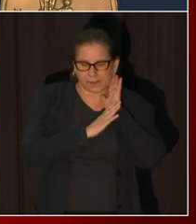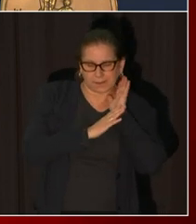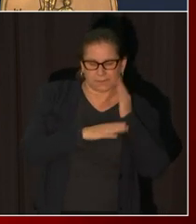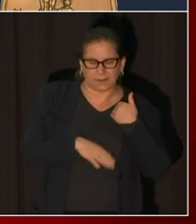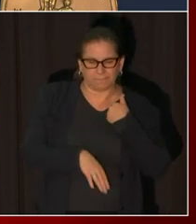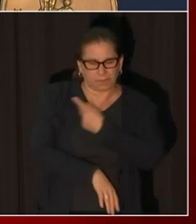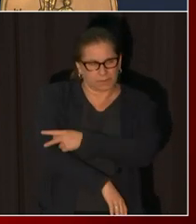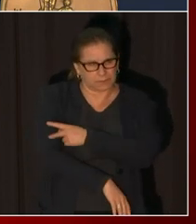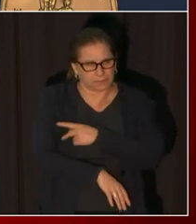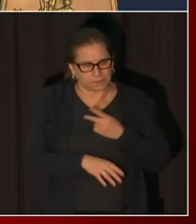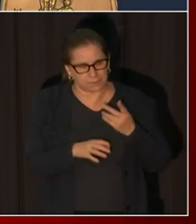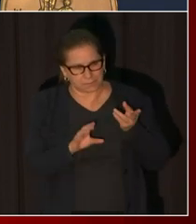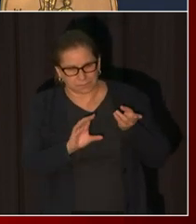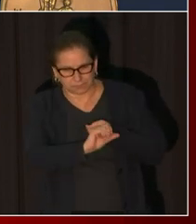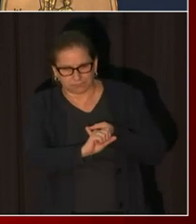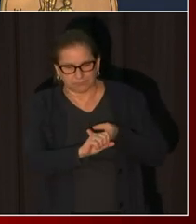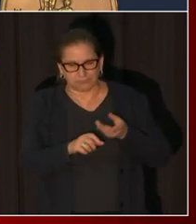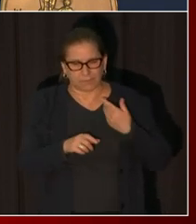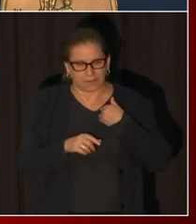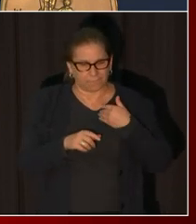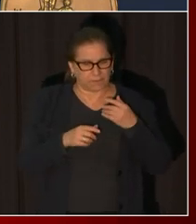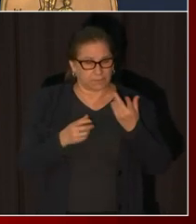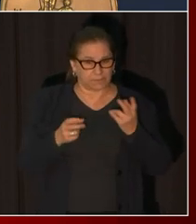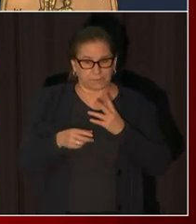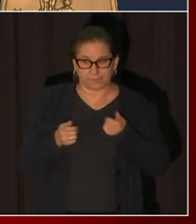uh suffering from from the virus